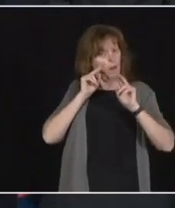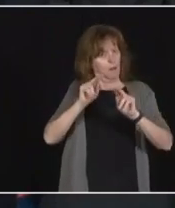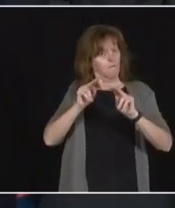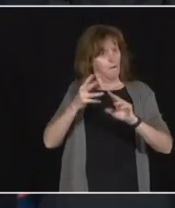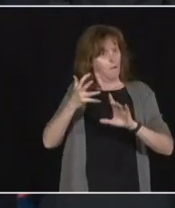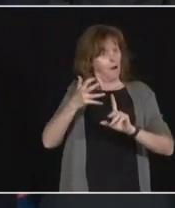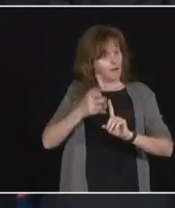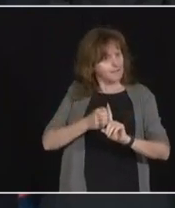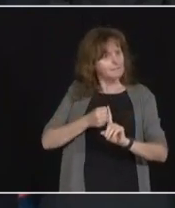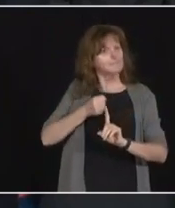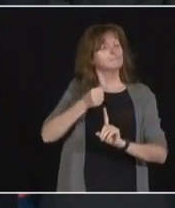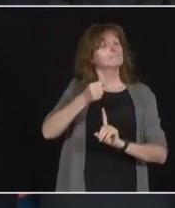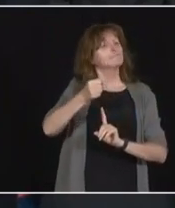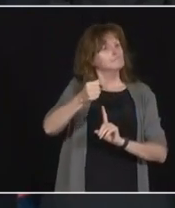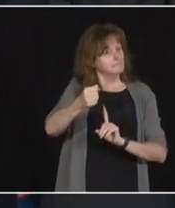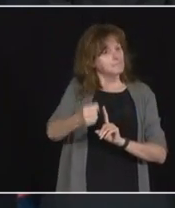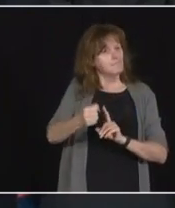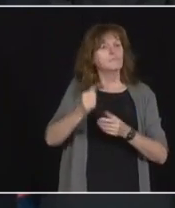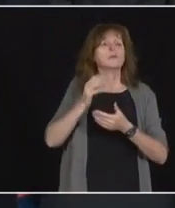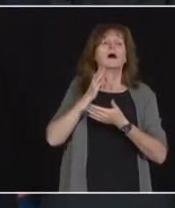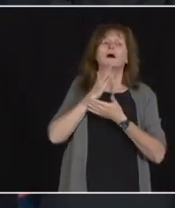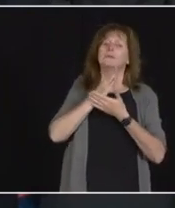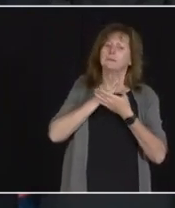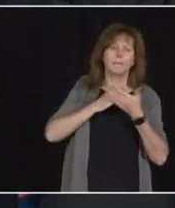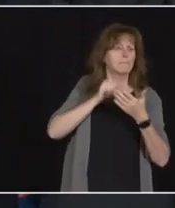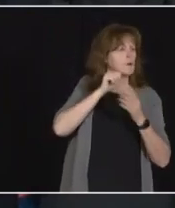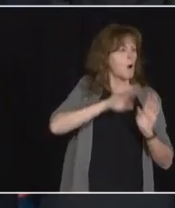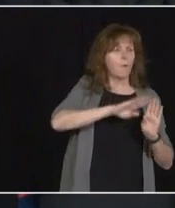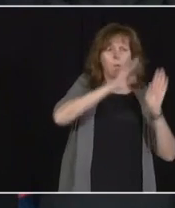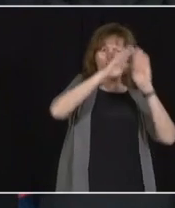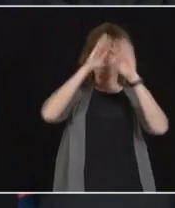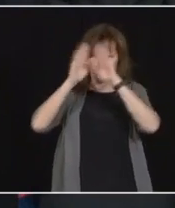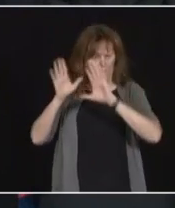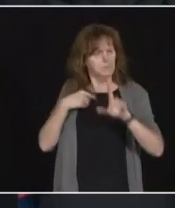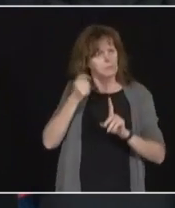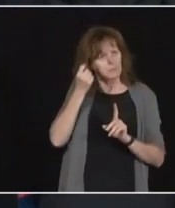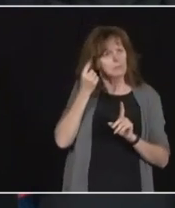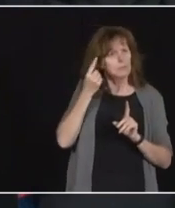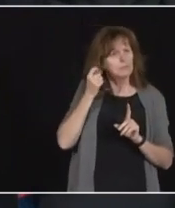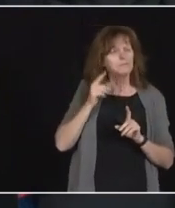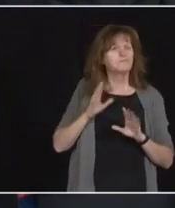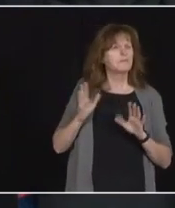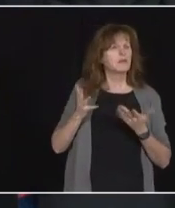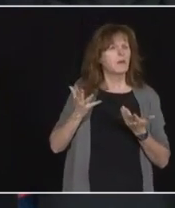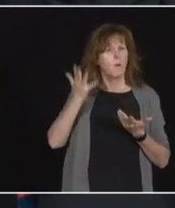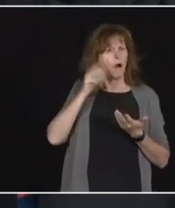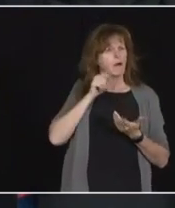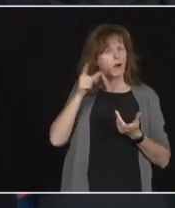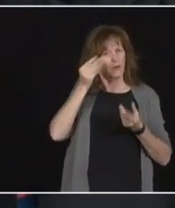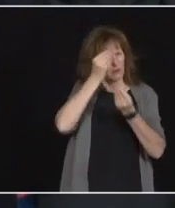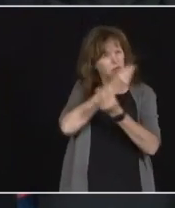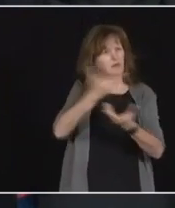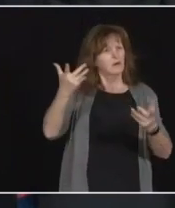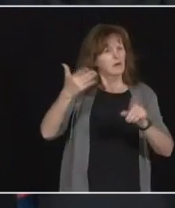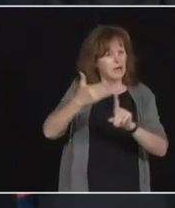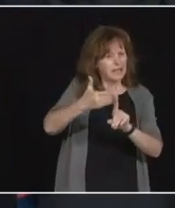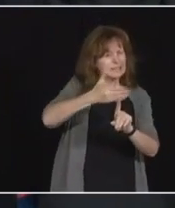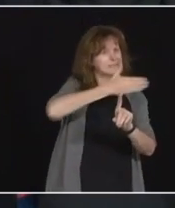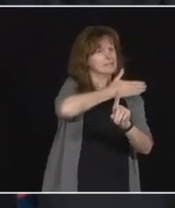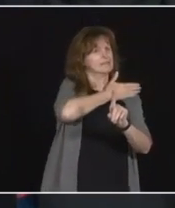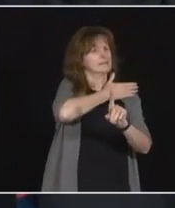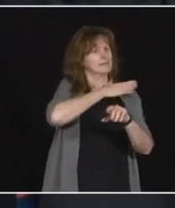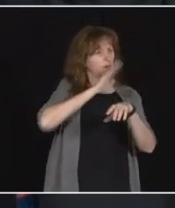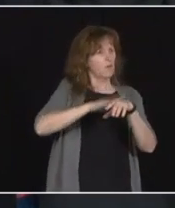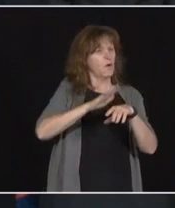able to open up tomorrow. I'm wondering why weren't child care centers actually given more of a heads-up that this was going to be the date